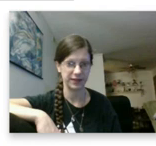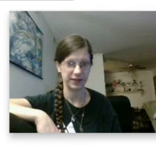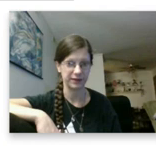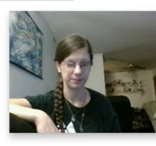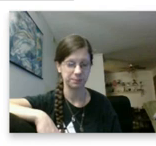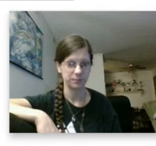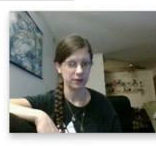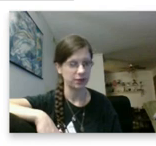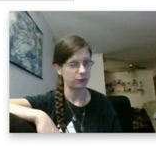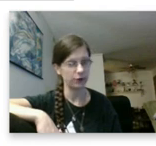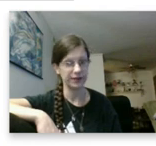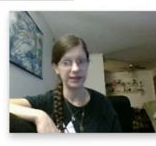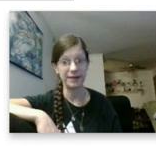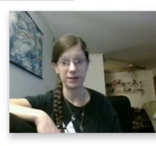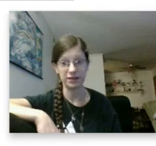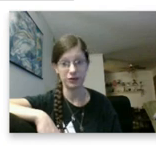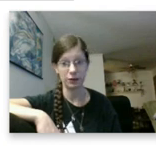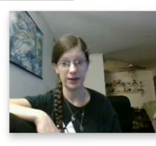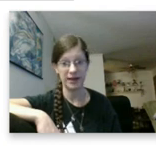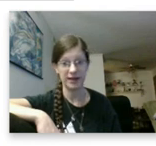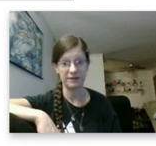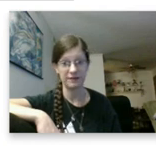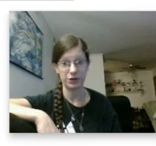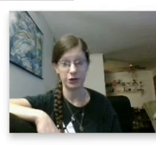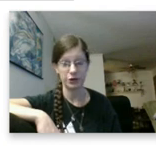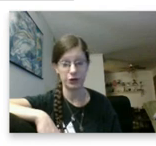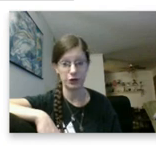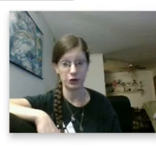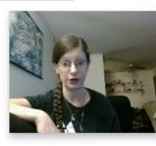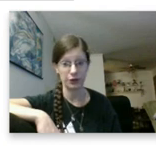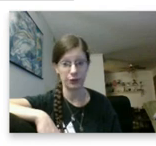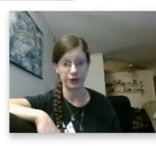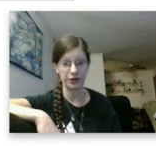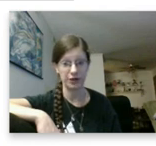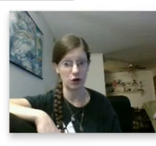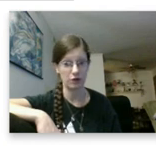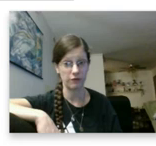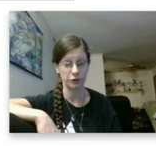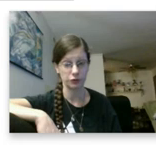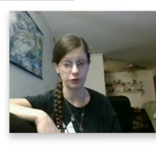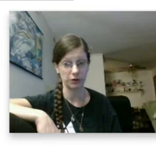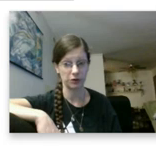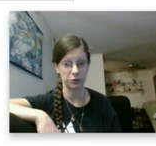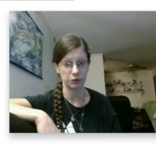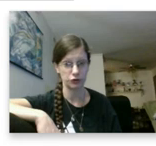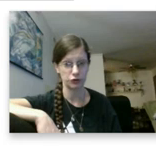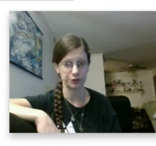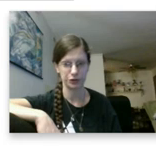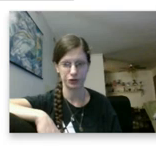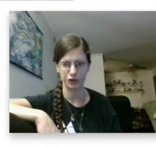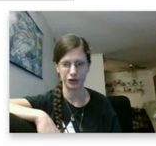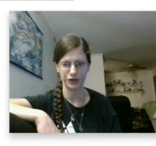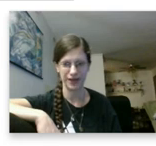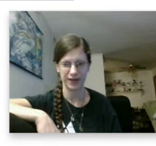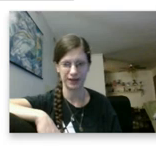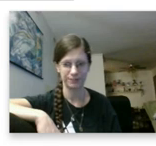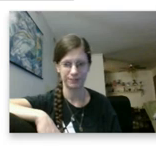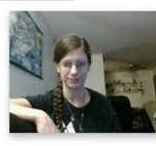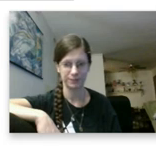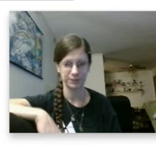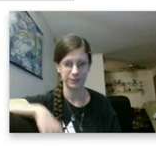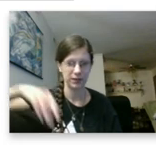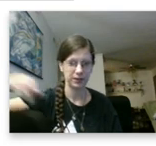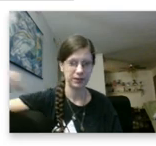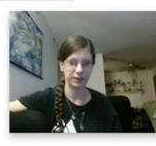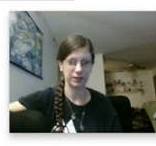FDA. Well, then they might as well have no authority over a prescription, should they?